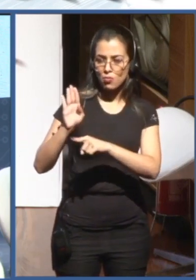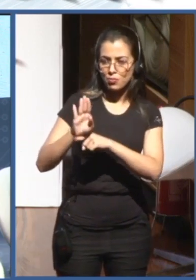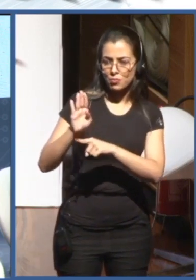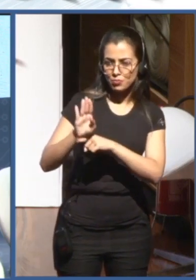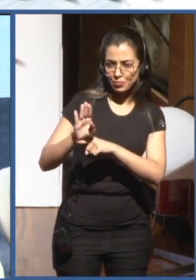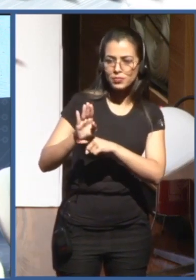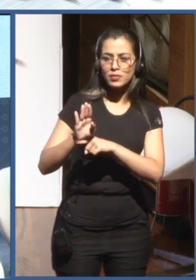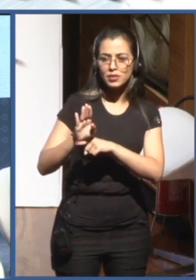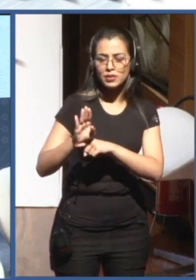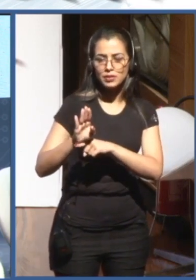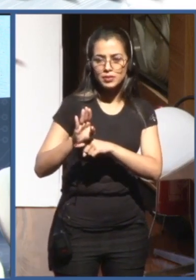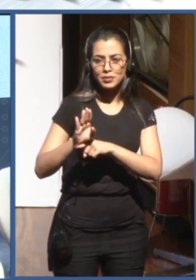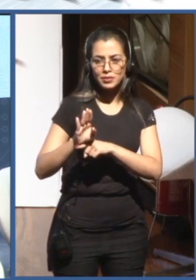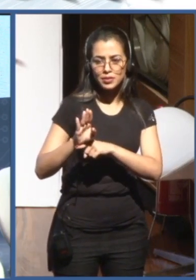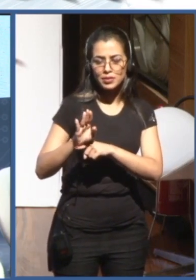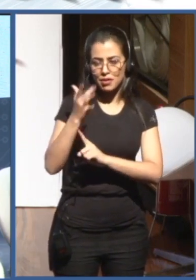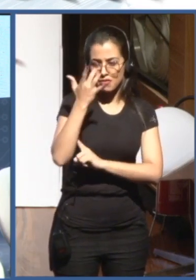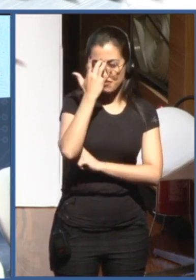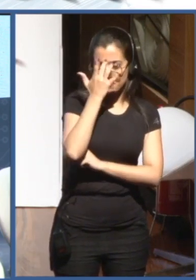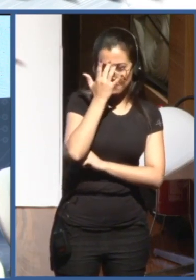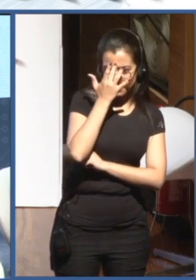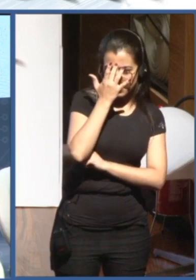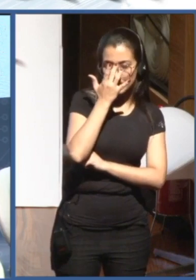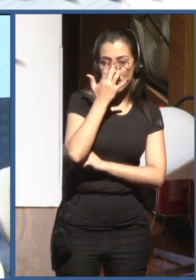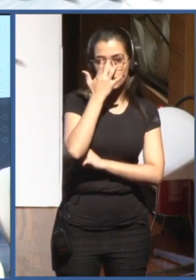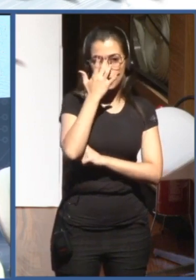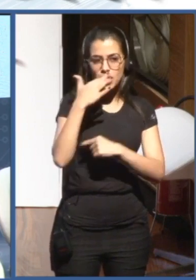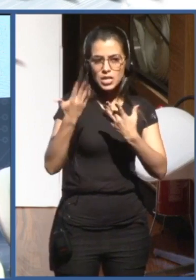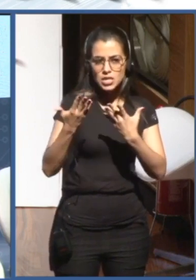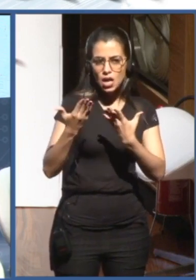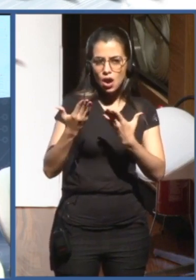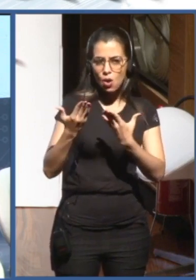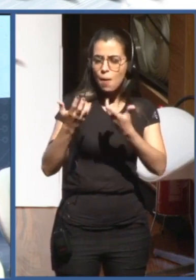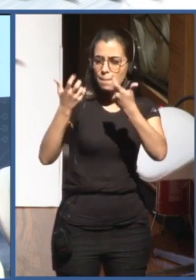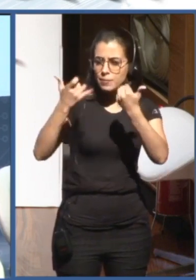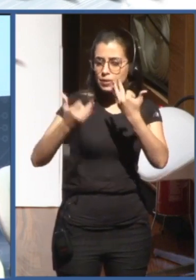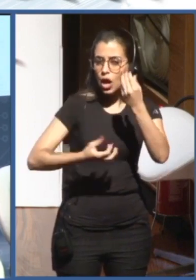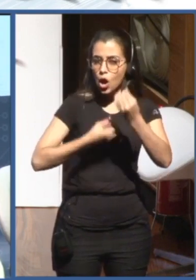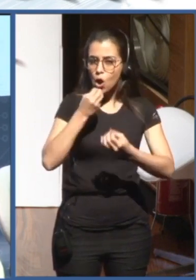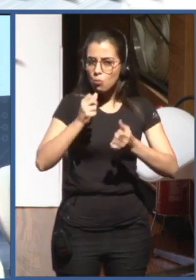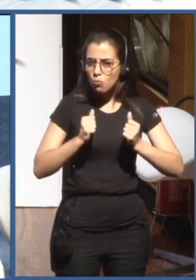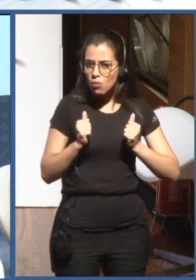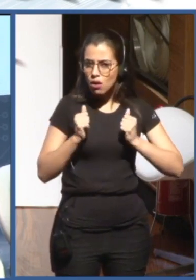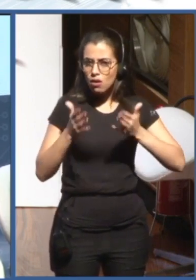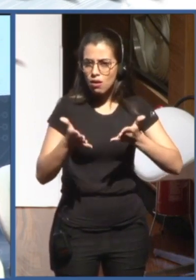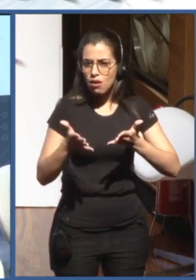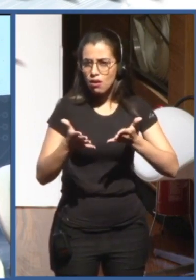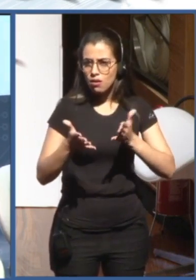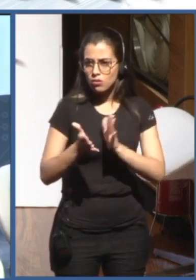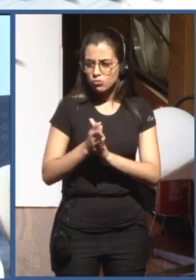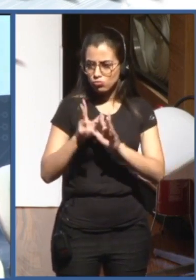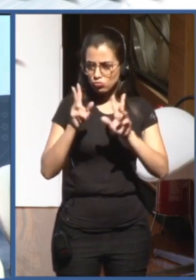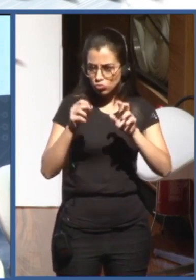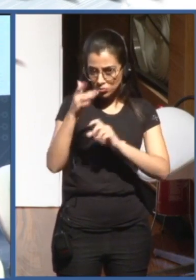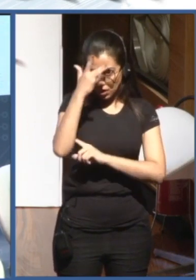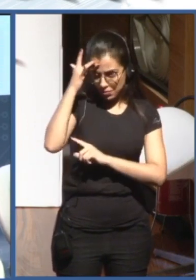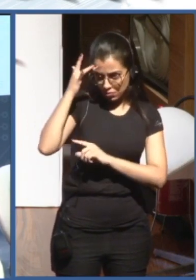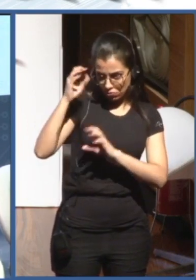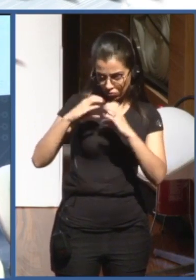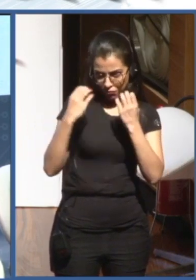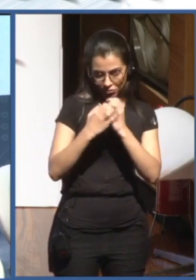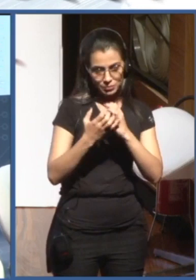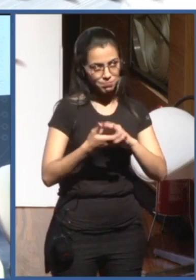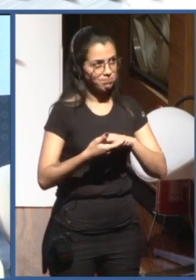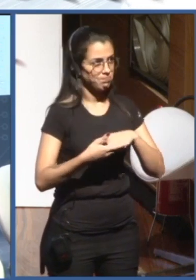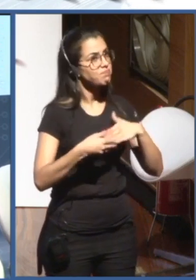engaged with all the stakeholders coming to that forum, and how you see the way forward with the Civic Forum? Yes, absolutely. So the Global